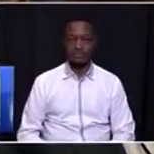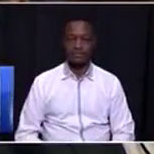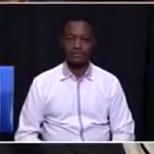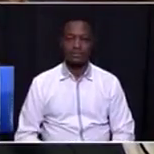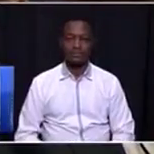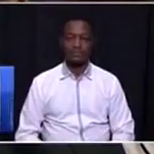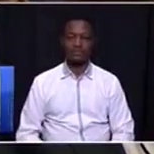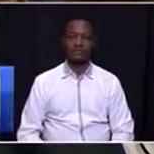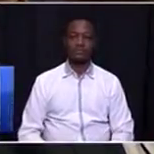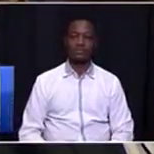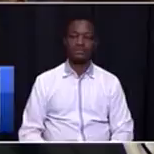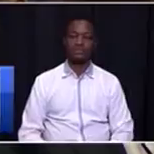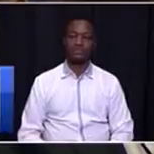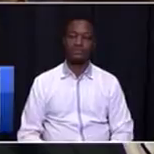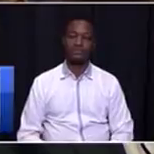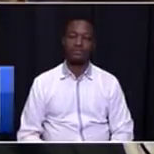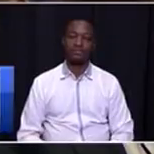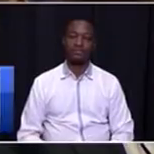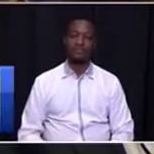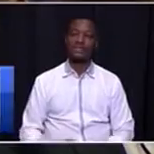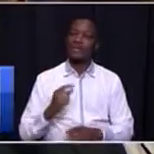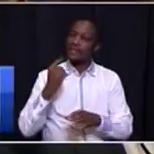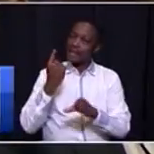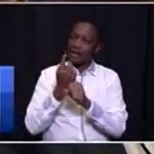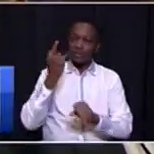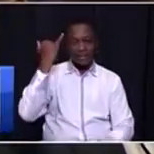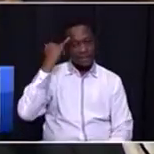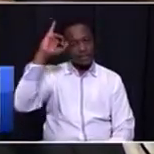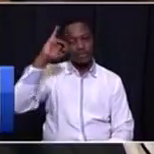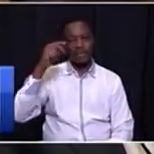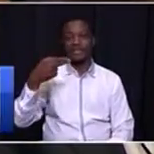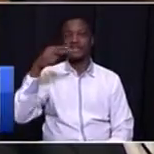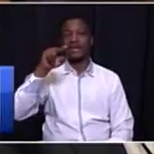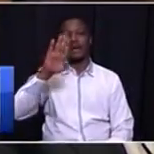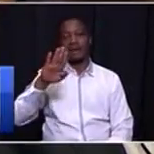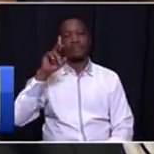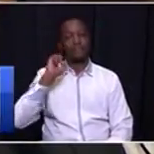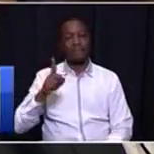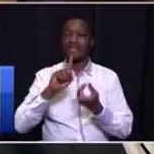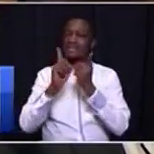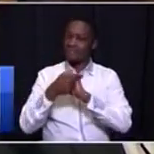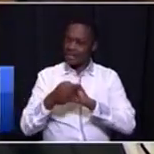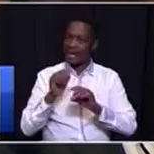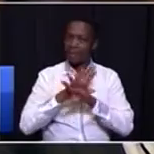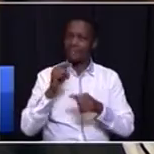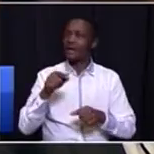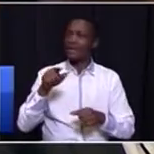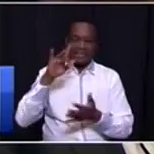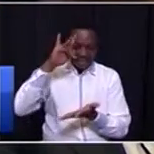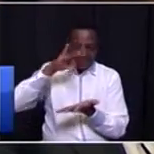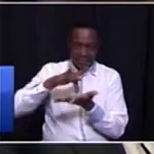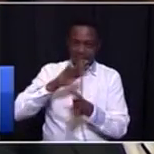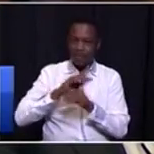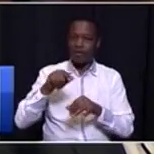That is your dream. The Kauten Innovation Hub must become the Silicon Valley of Africa.